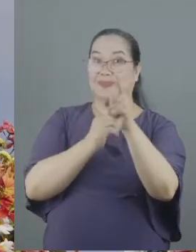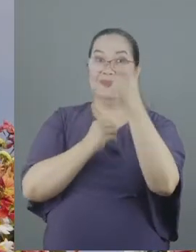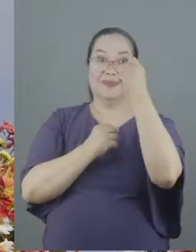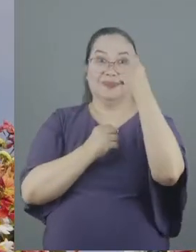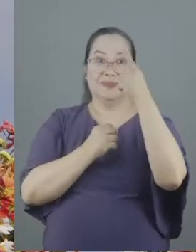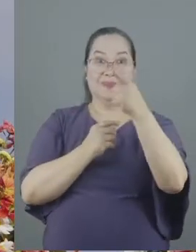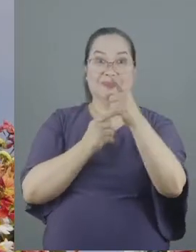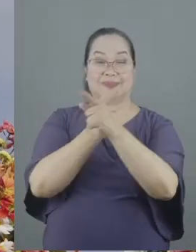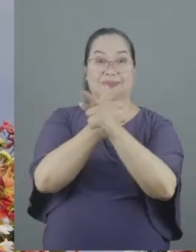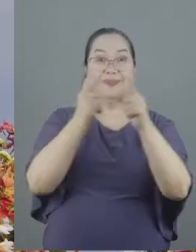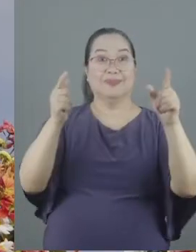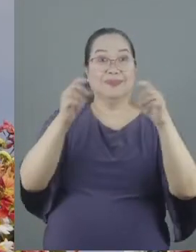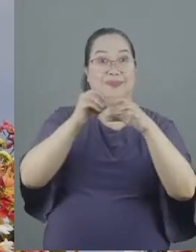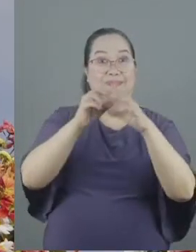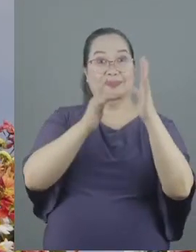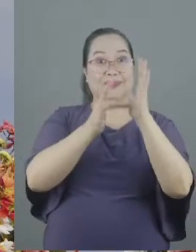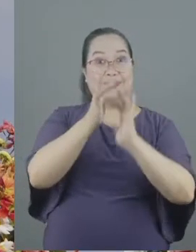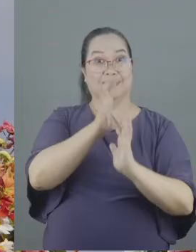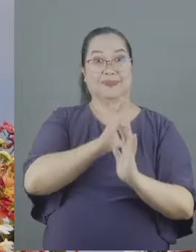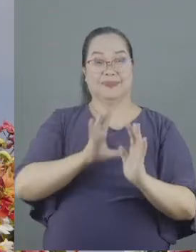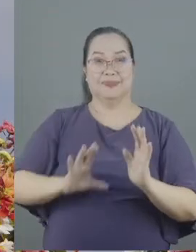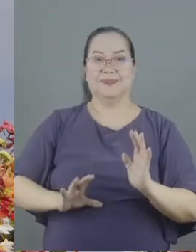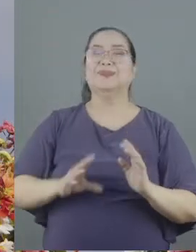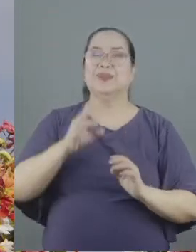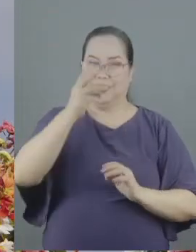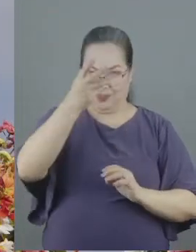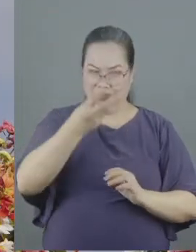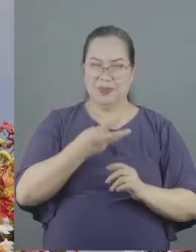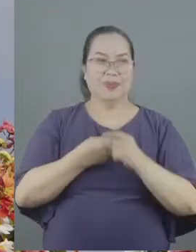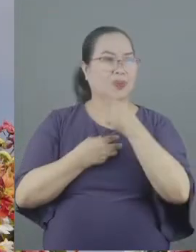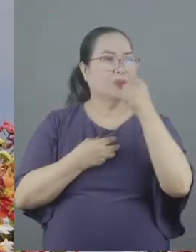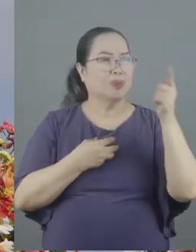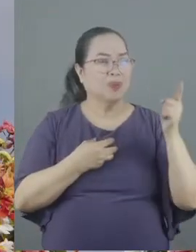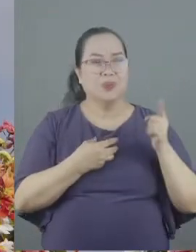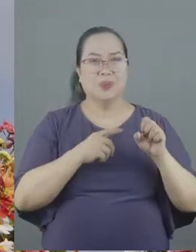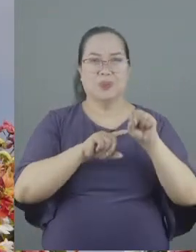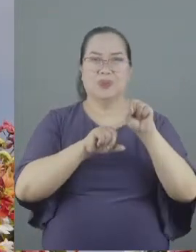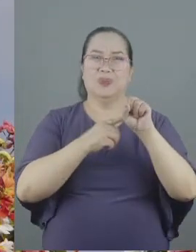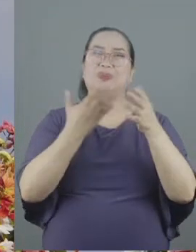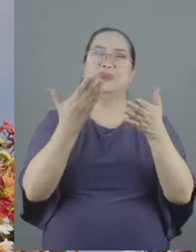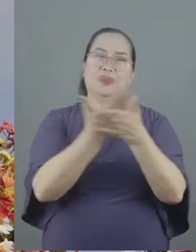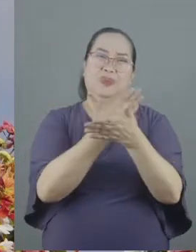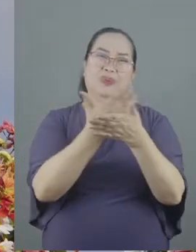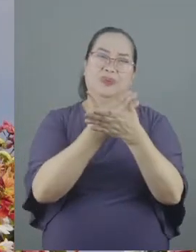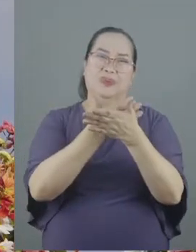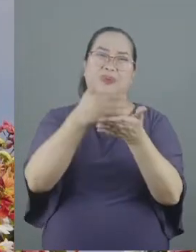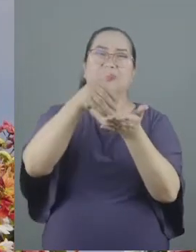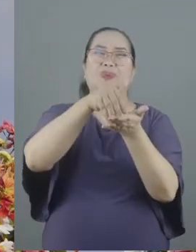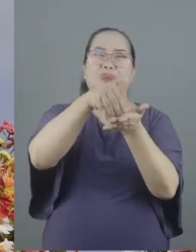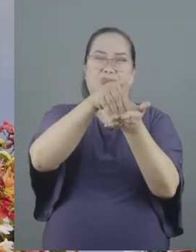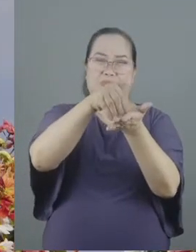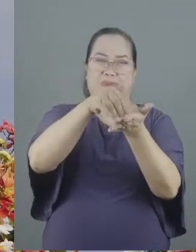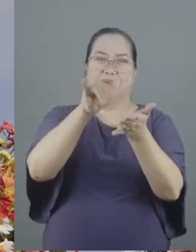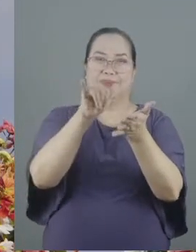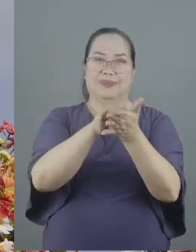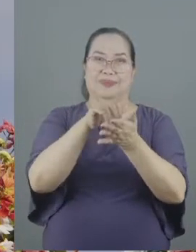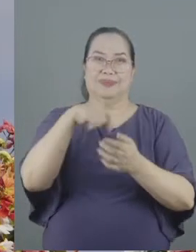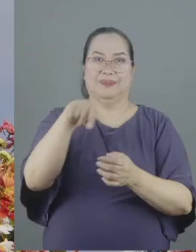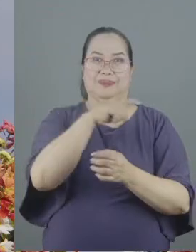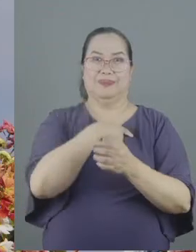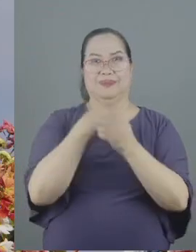have liberty in Christ then welcome those who are not quite there yet that's what he's saying that's our obligation